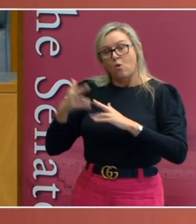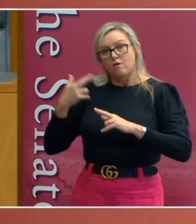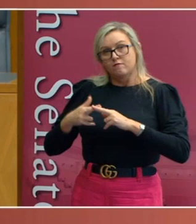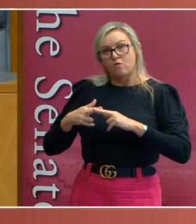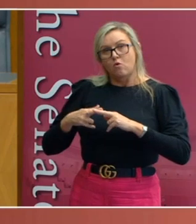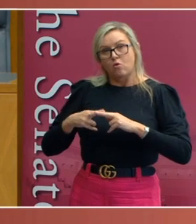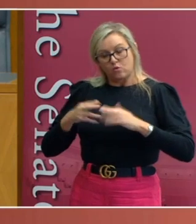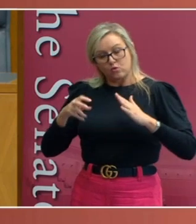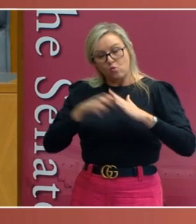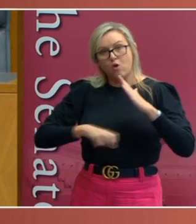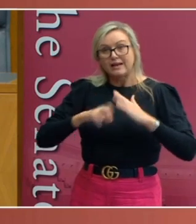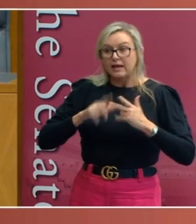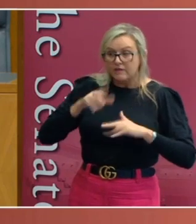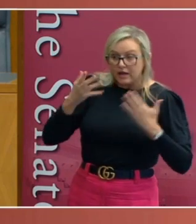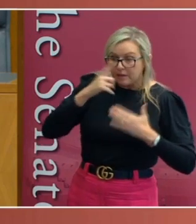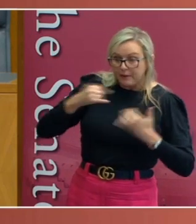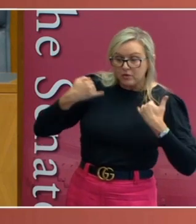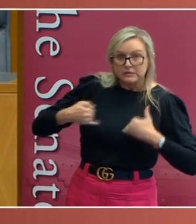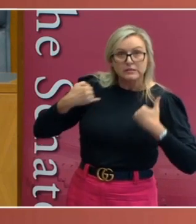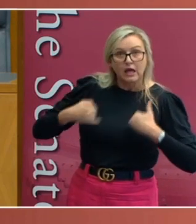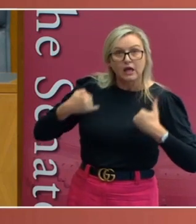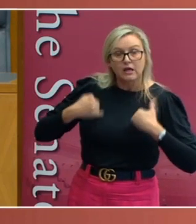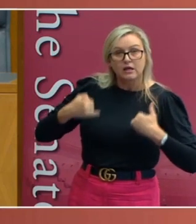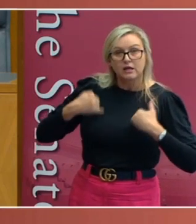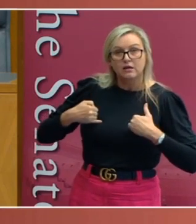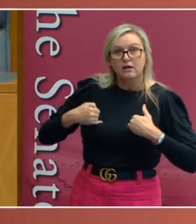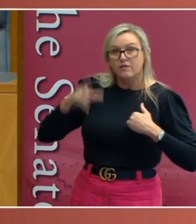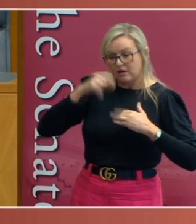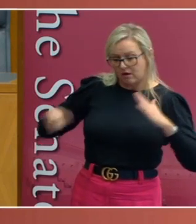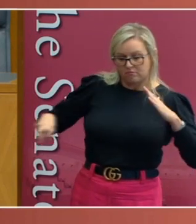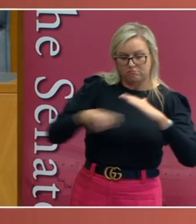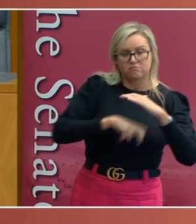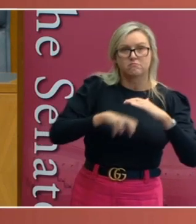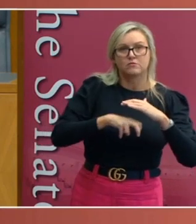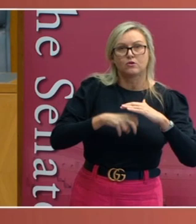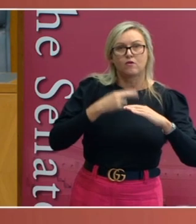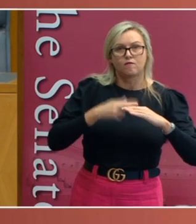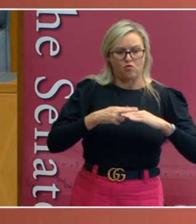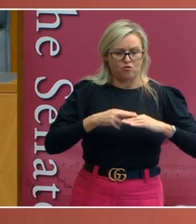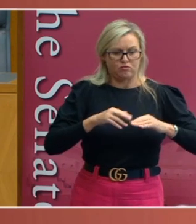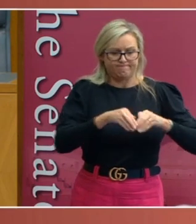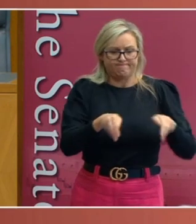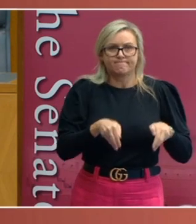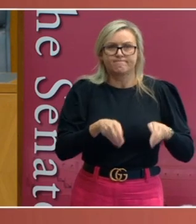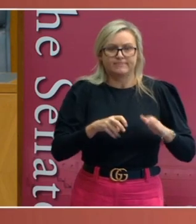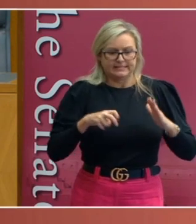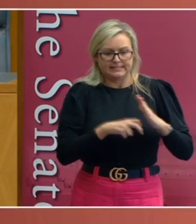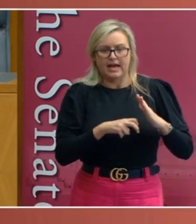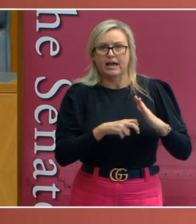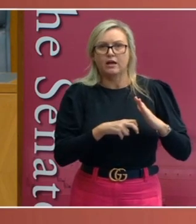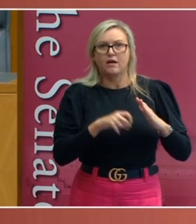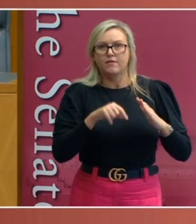people suffering from diseases, which included the management of the movement of people carrying or potentially